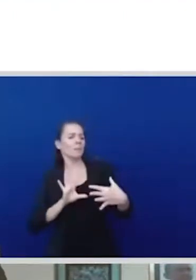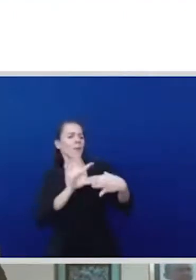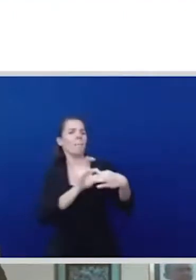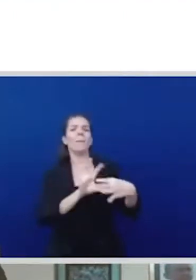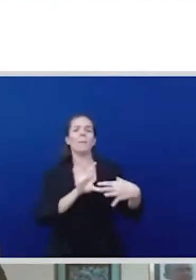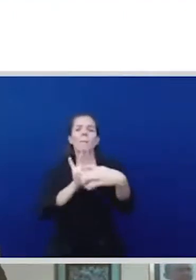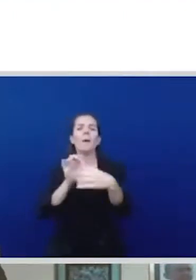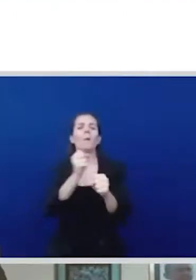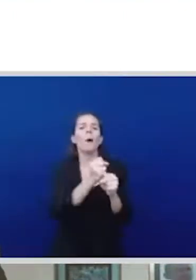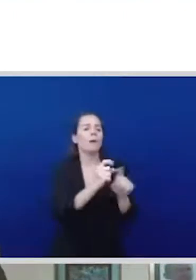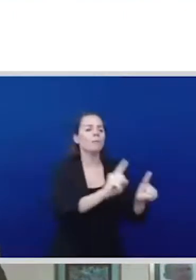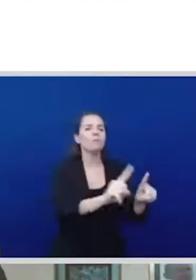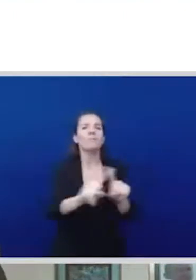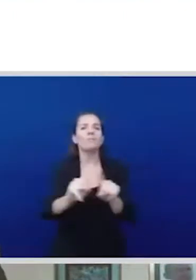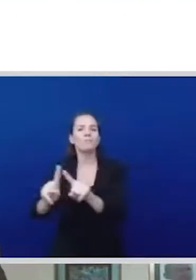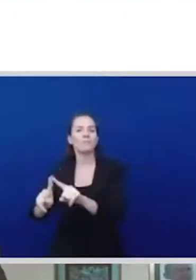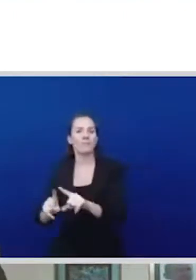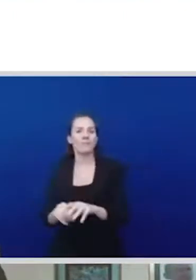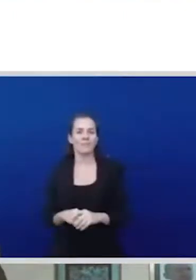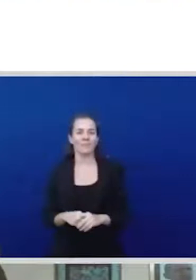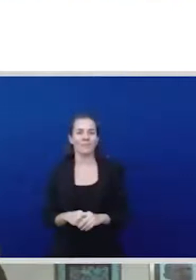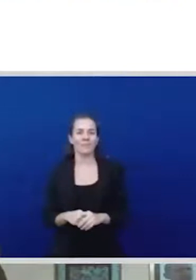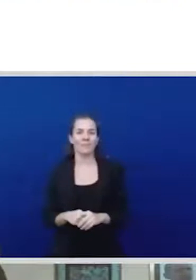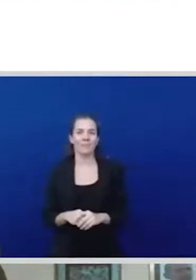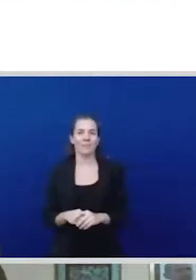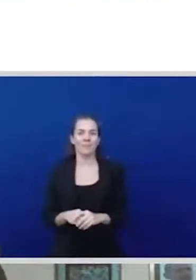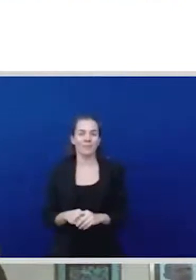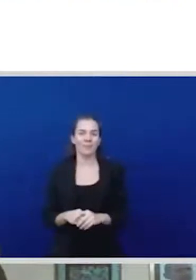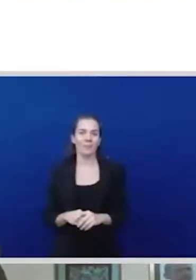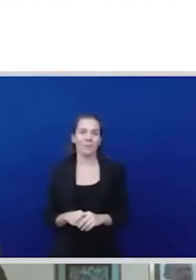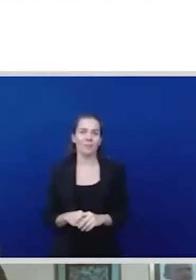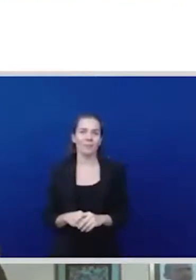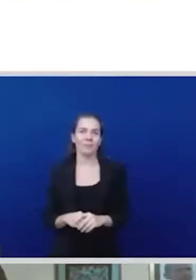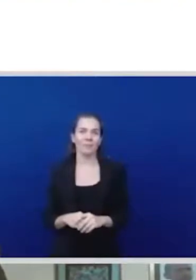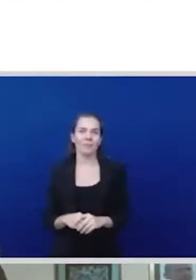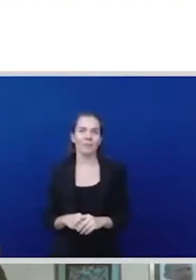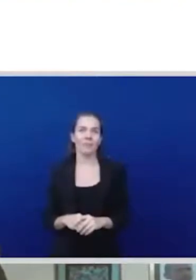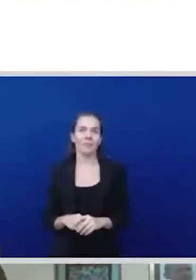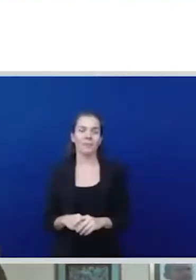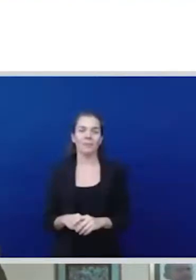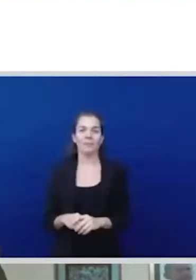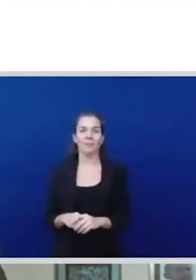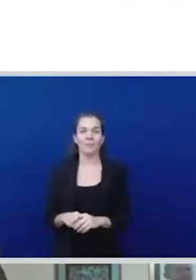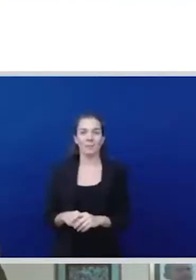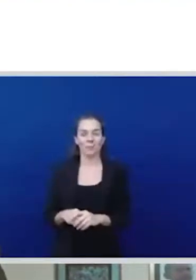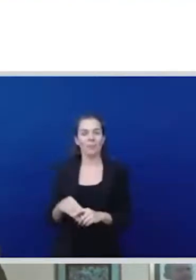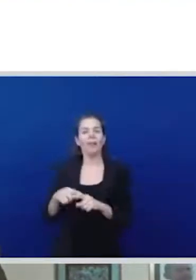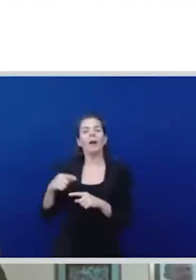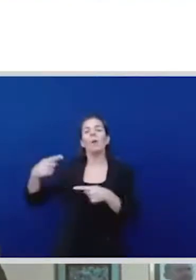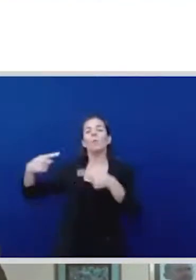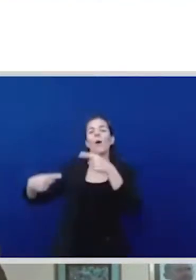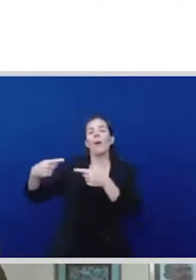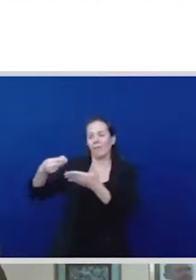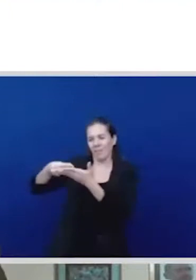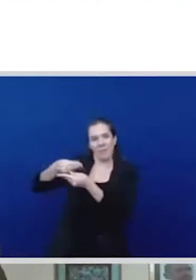and we need to interlink all of those in our framework in our thinking through about where we want to